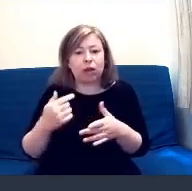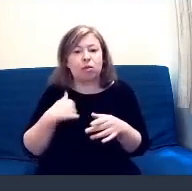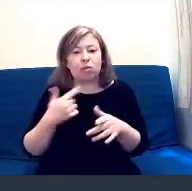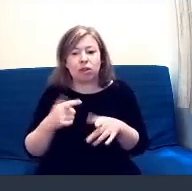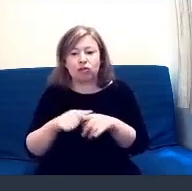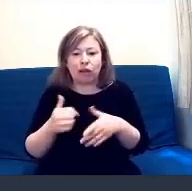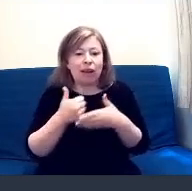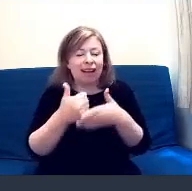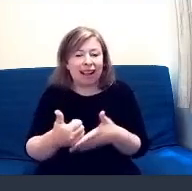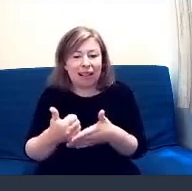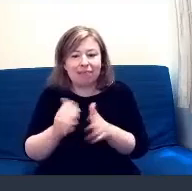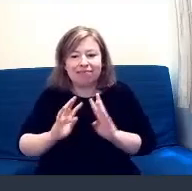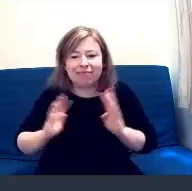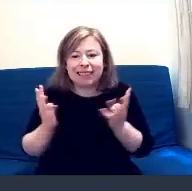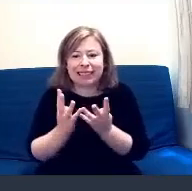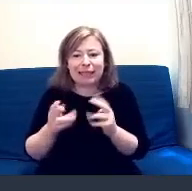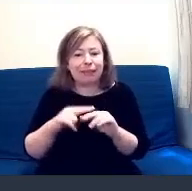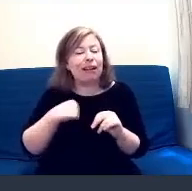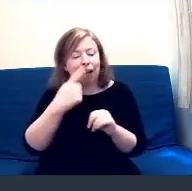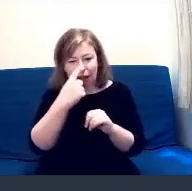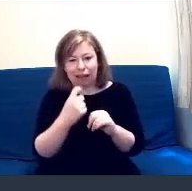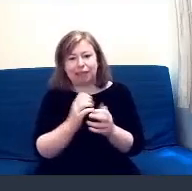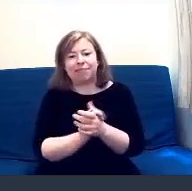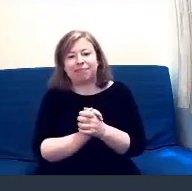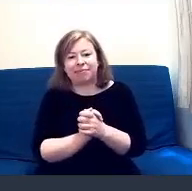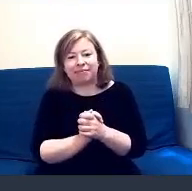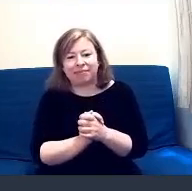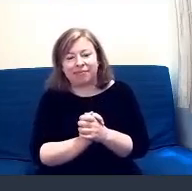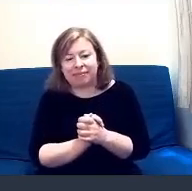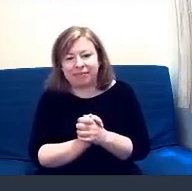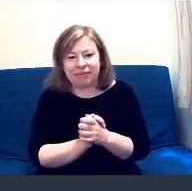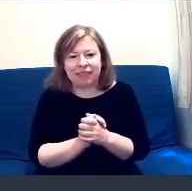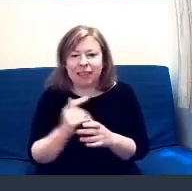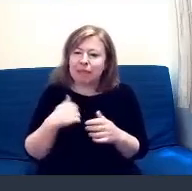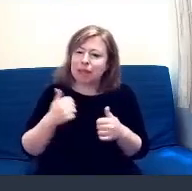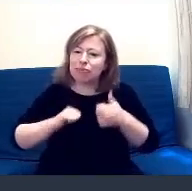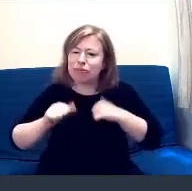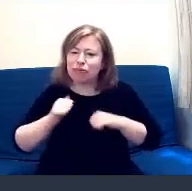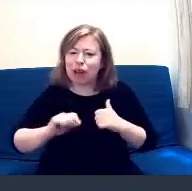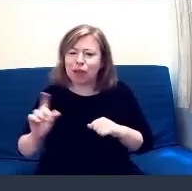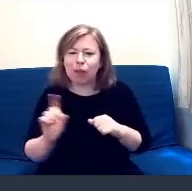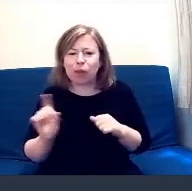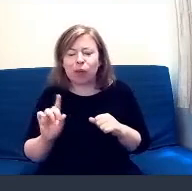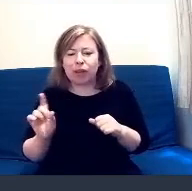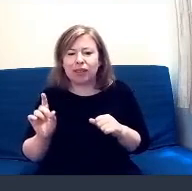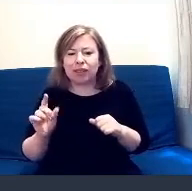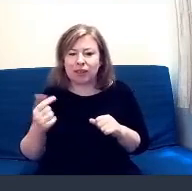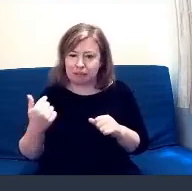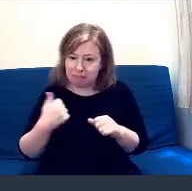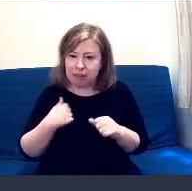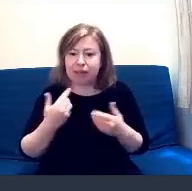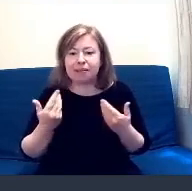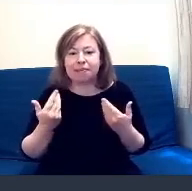team if I can. I would say the proudest thing that I've done is actually being able to come in and